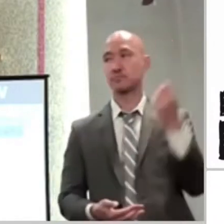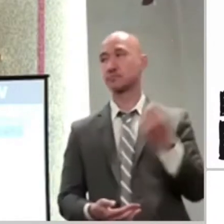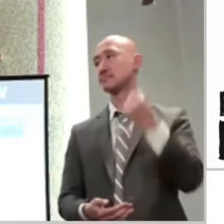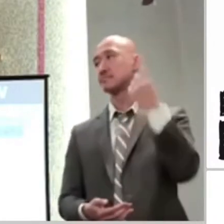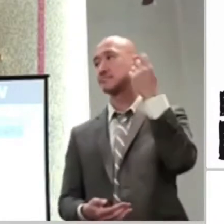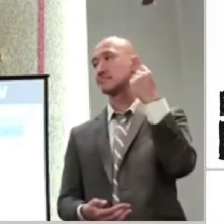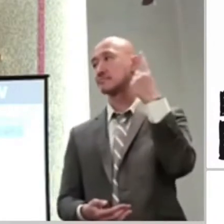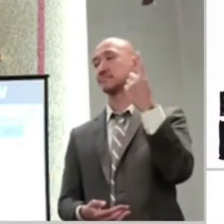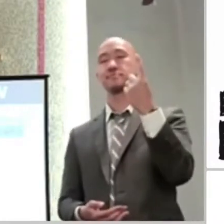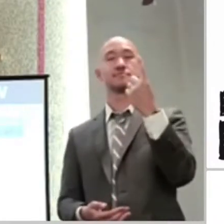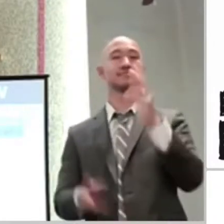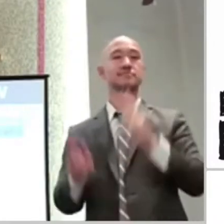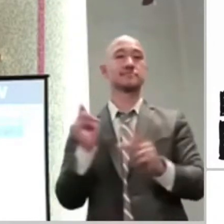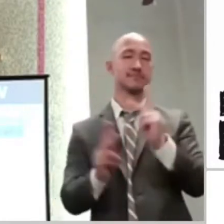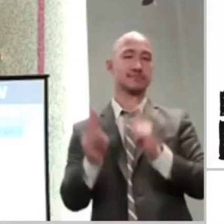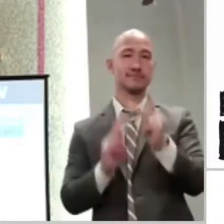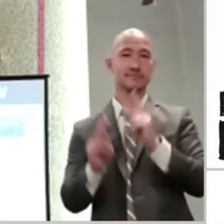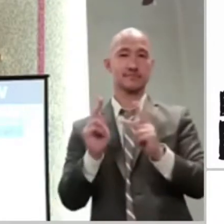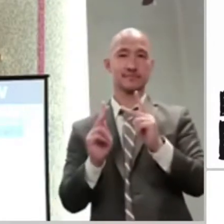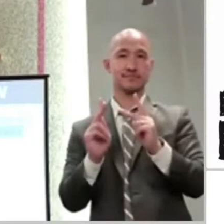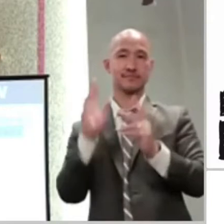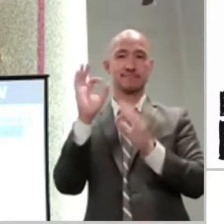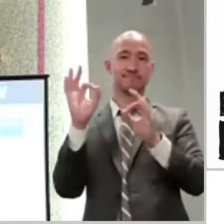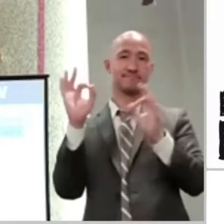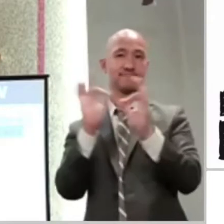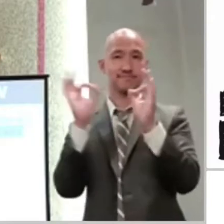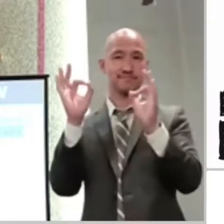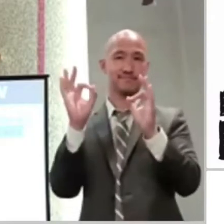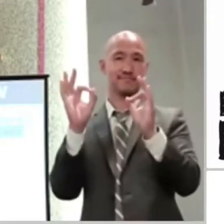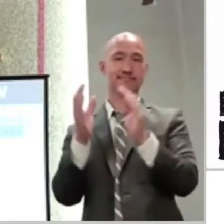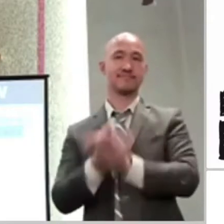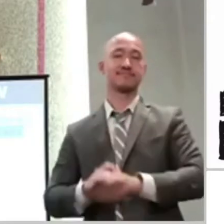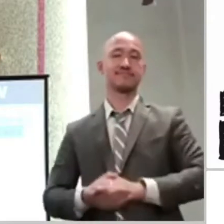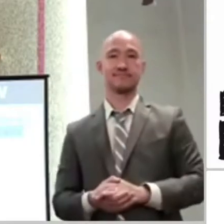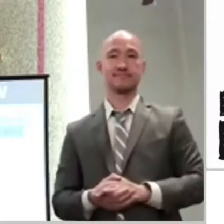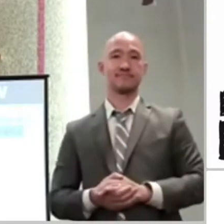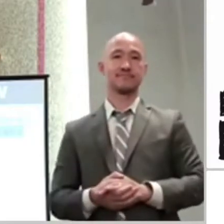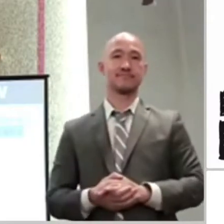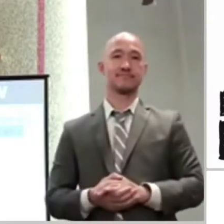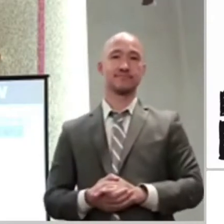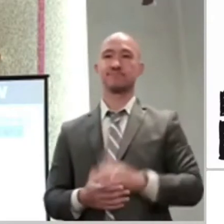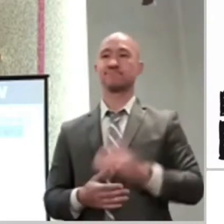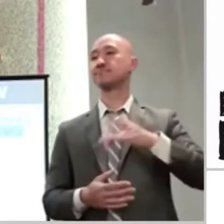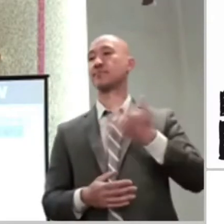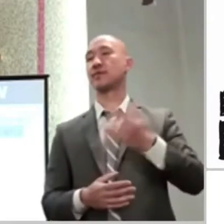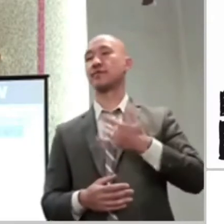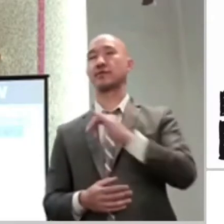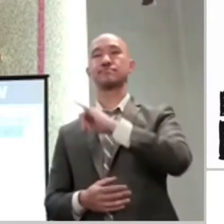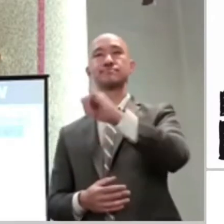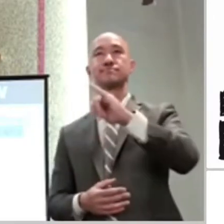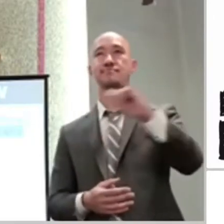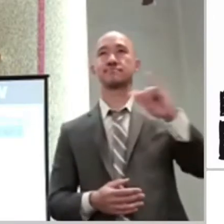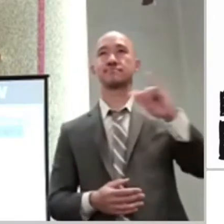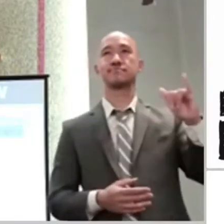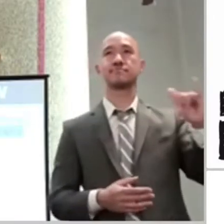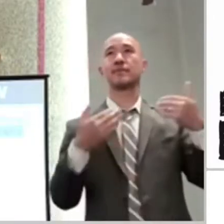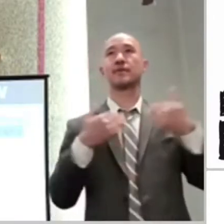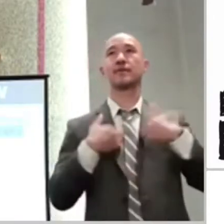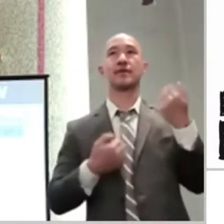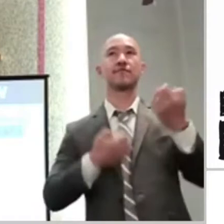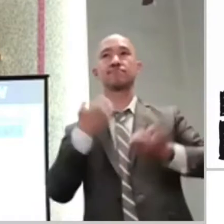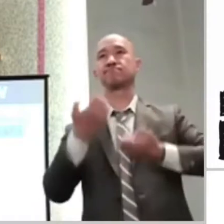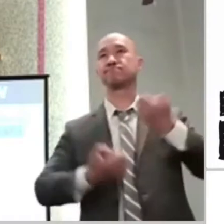reciprocate that? Isn't it trying to relate to God somehow, in this plight?